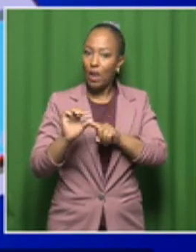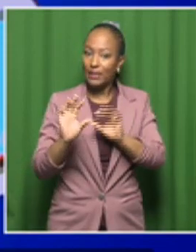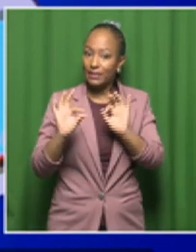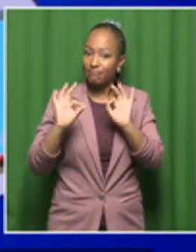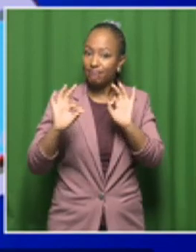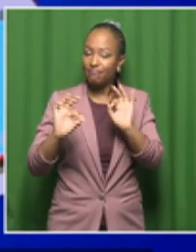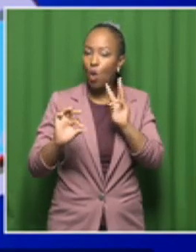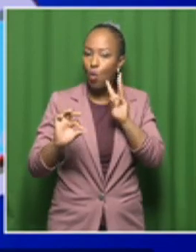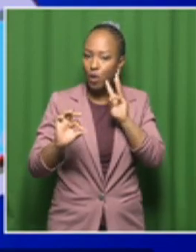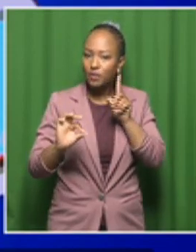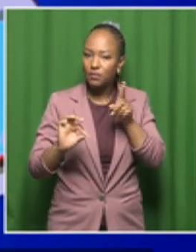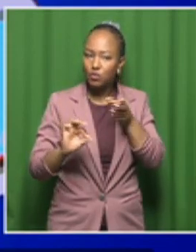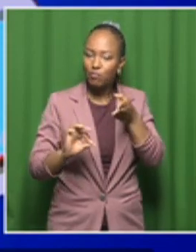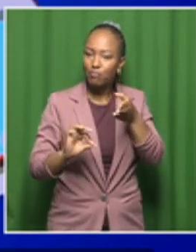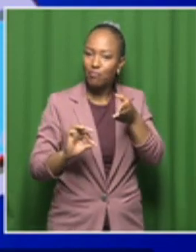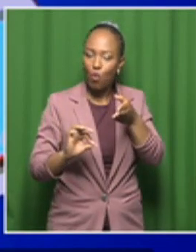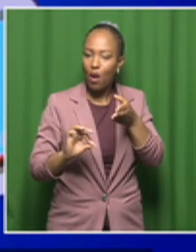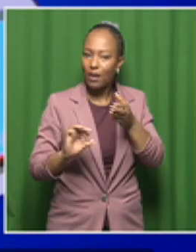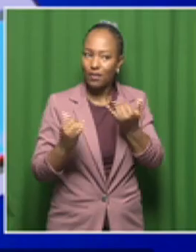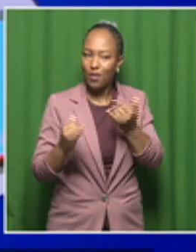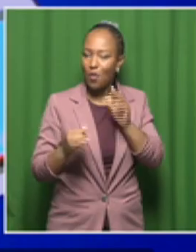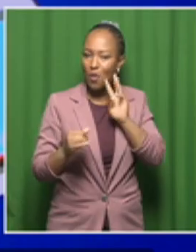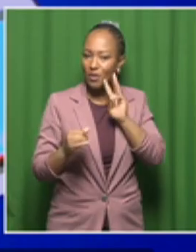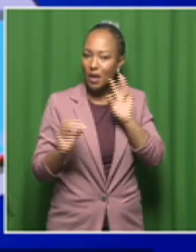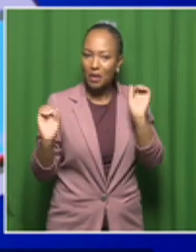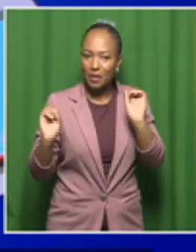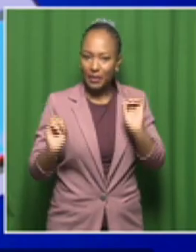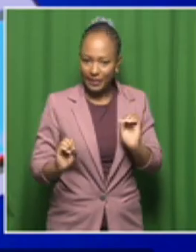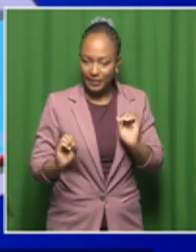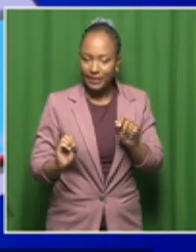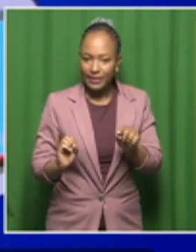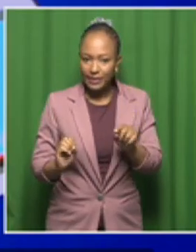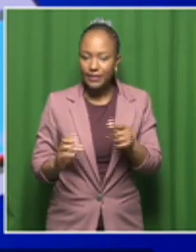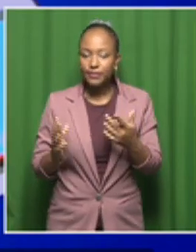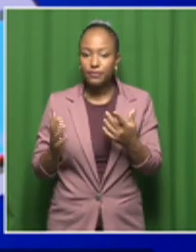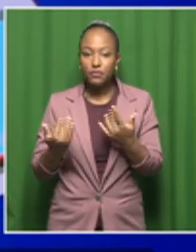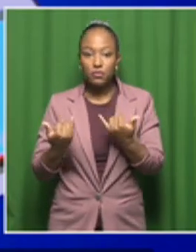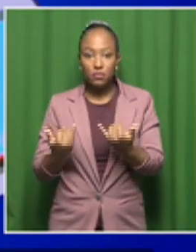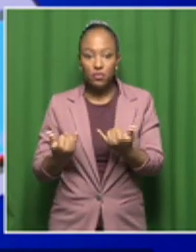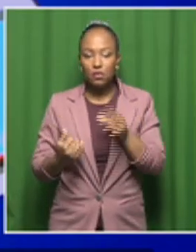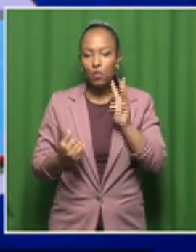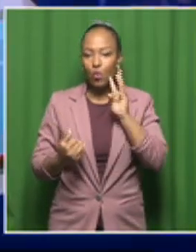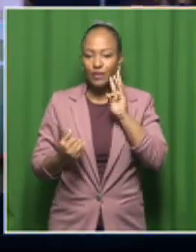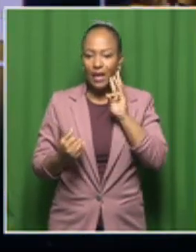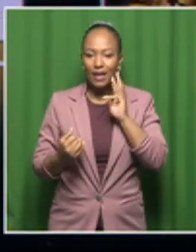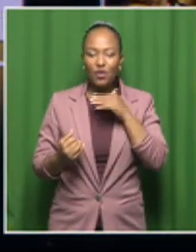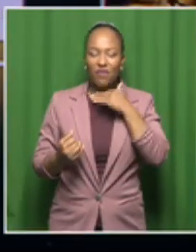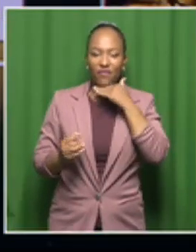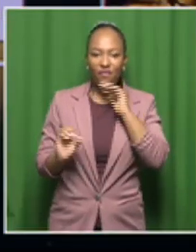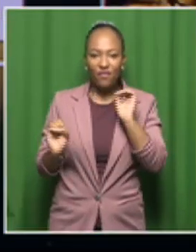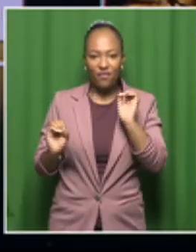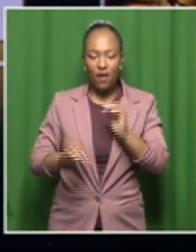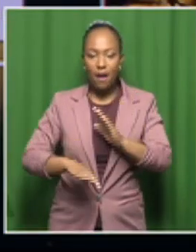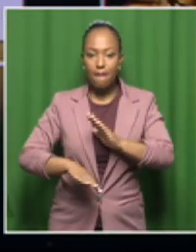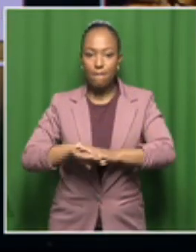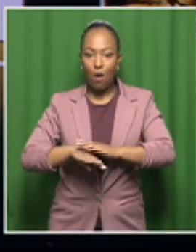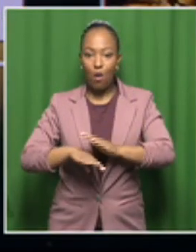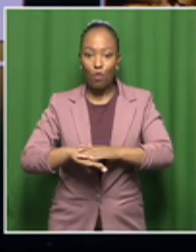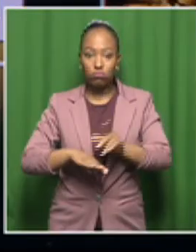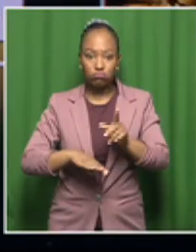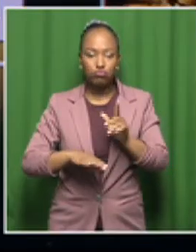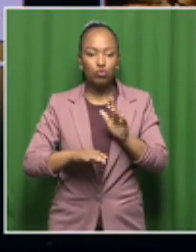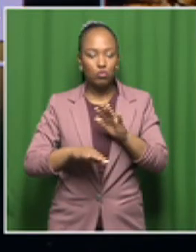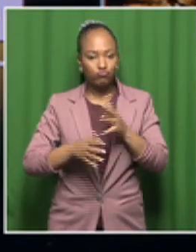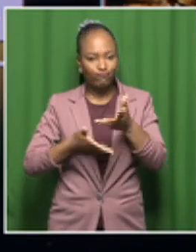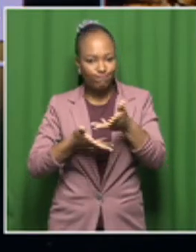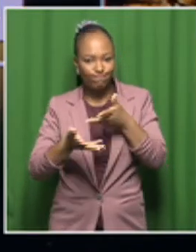that's what we're talking about at UNISA. But I tell you another thing we should be talking about is the water scarcity. More importantly, when